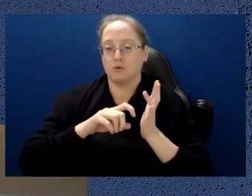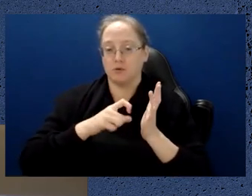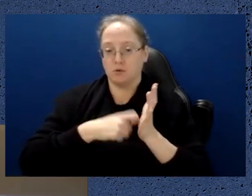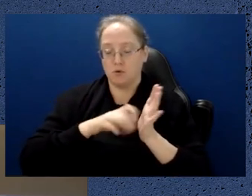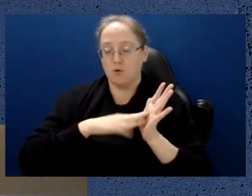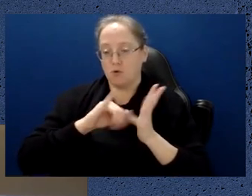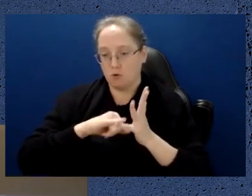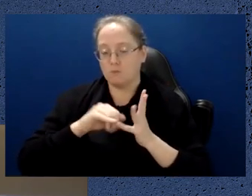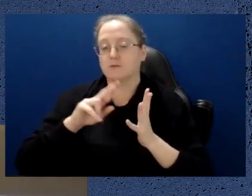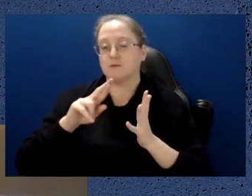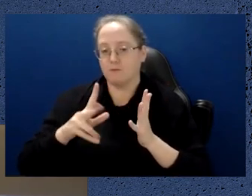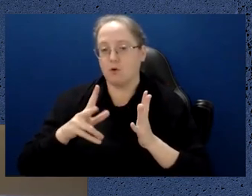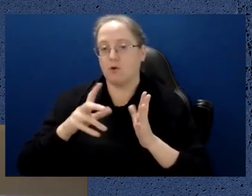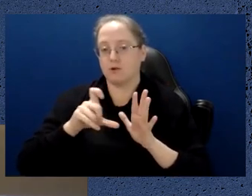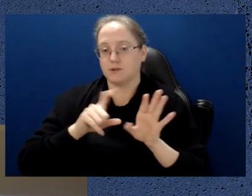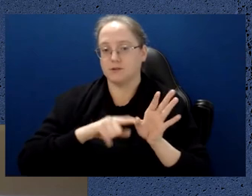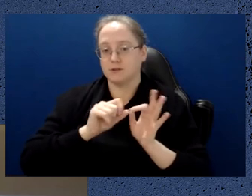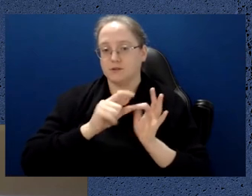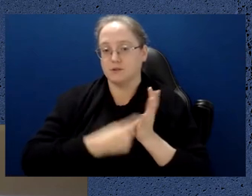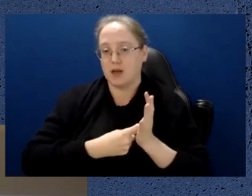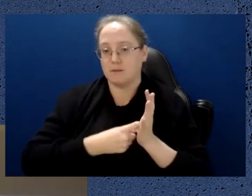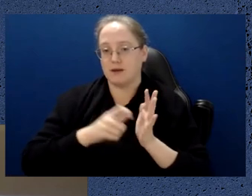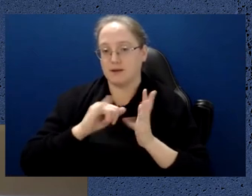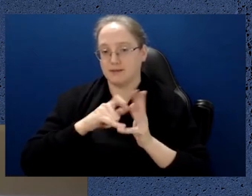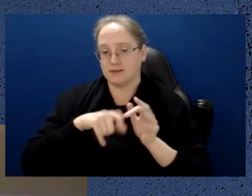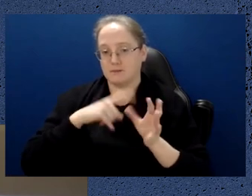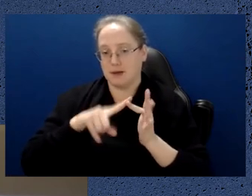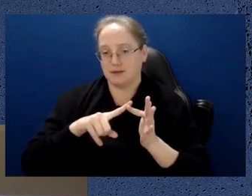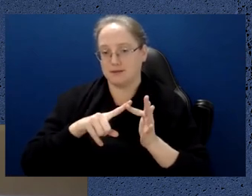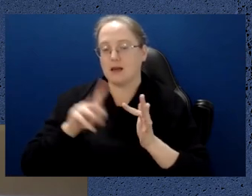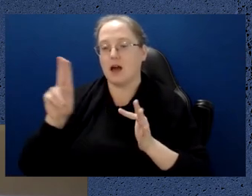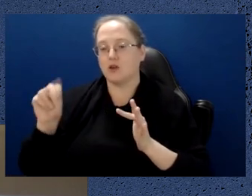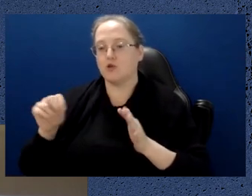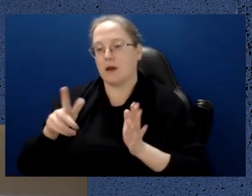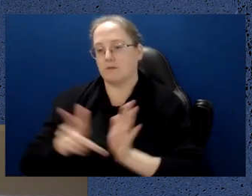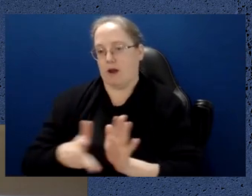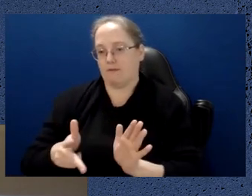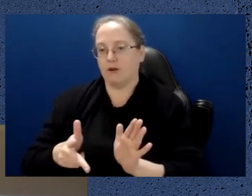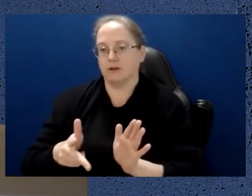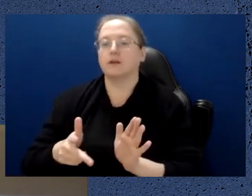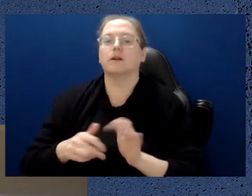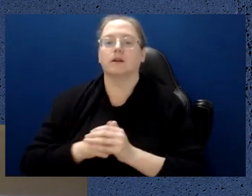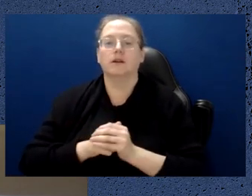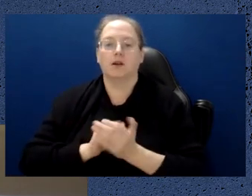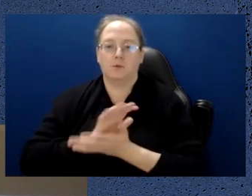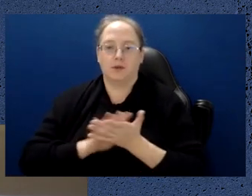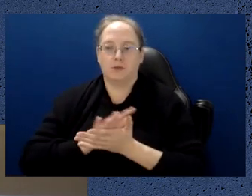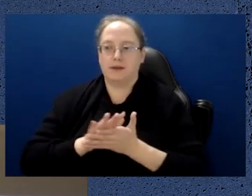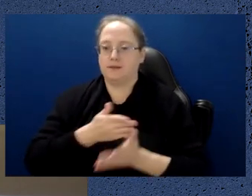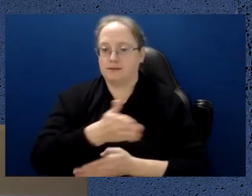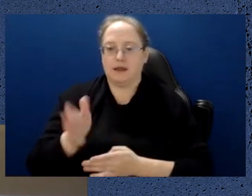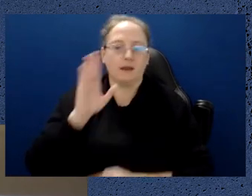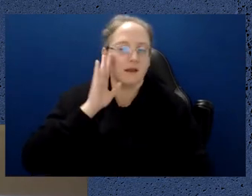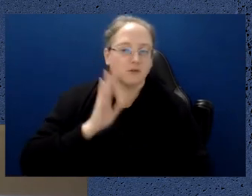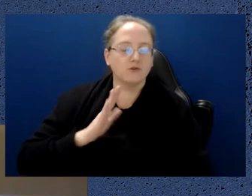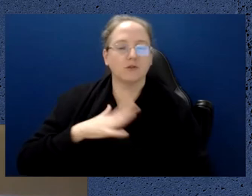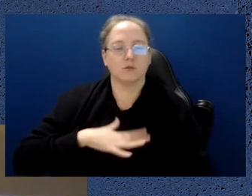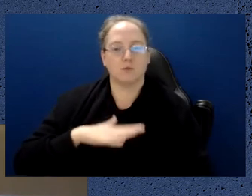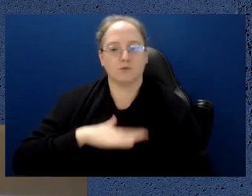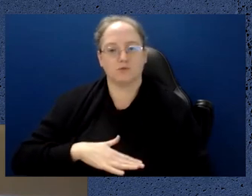cyberspace are indeed UN ratified. So people who people nation states that wish to